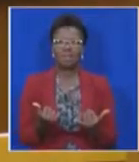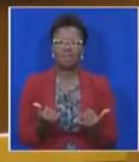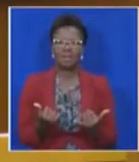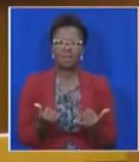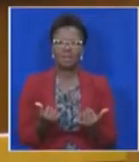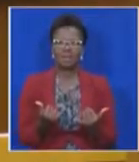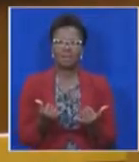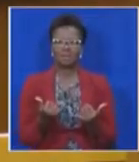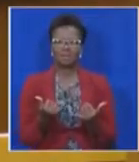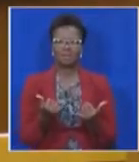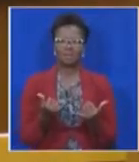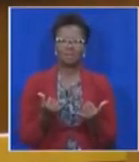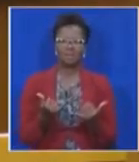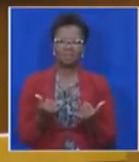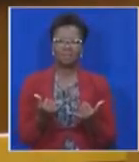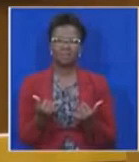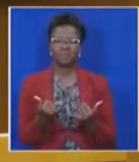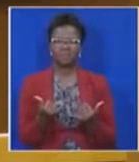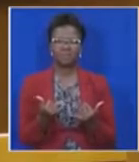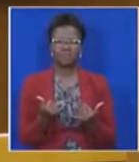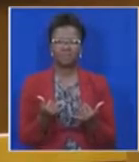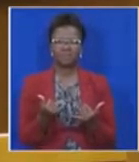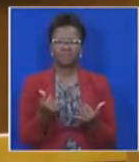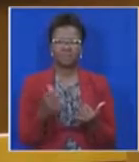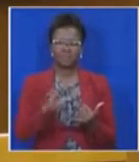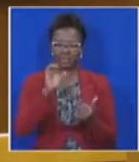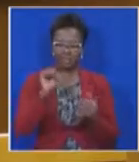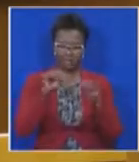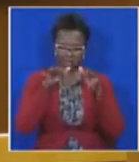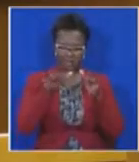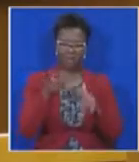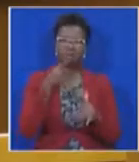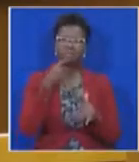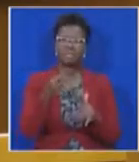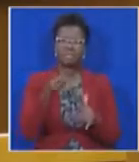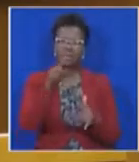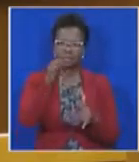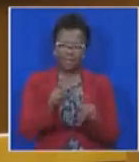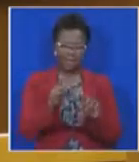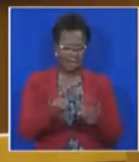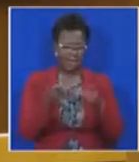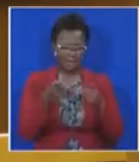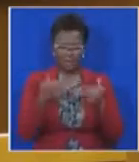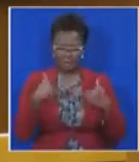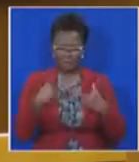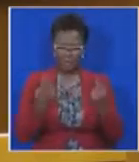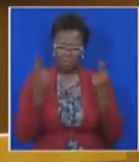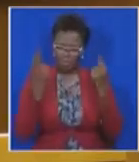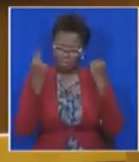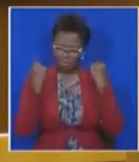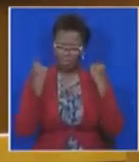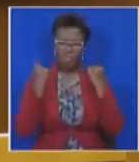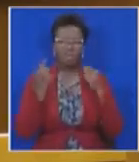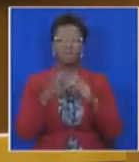The Congress of the People reiterates its refusal to be complicit in breaking our own efforts.